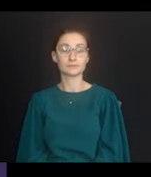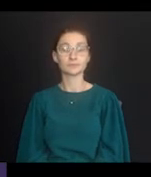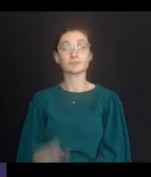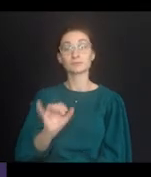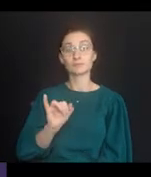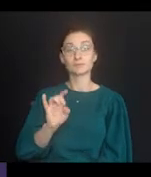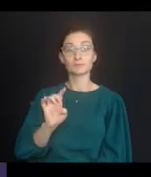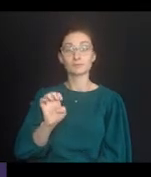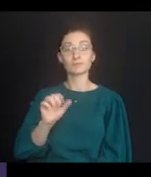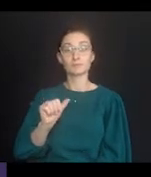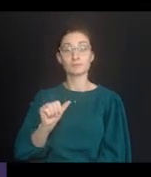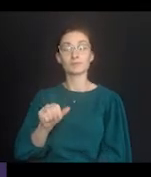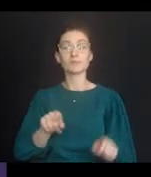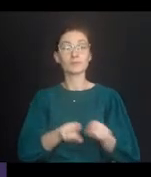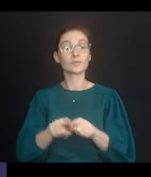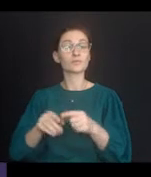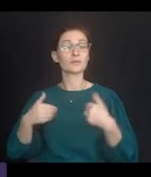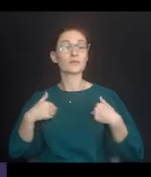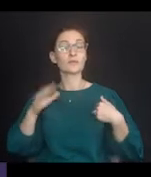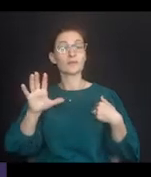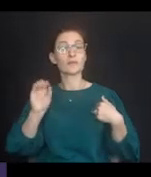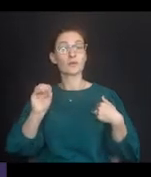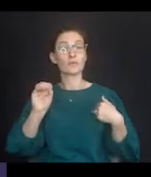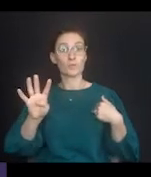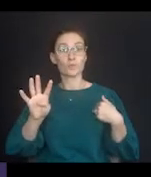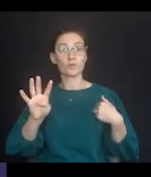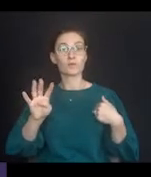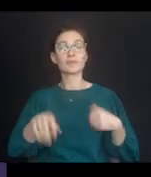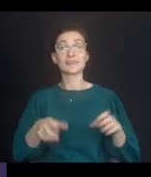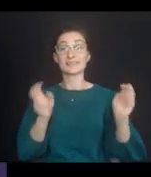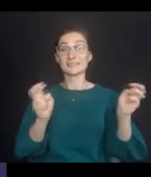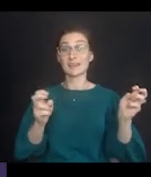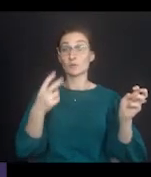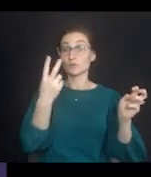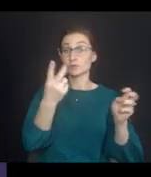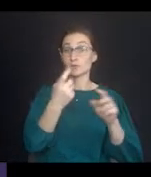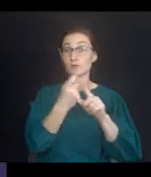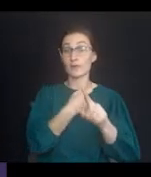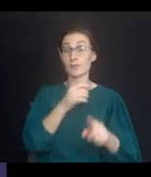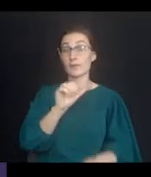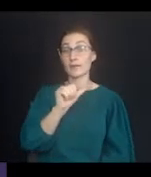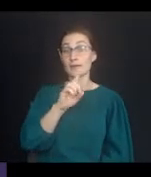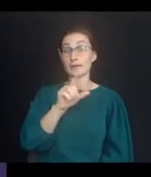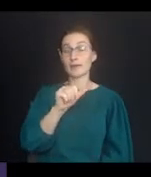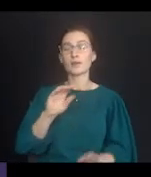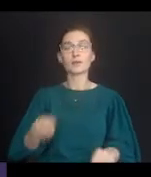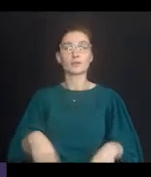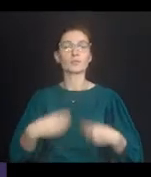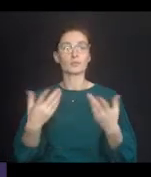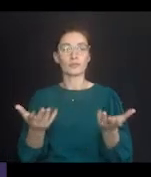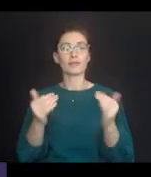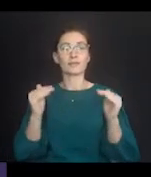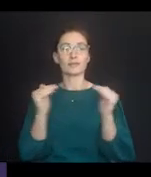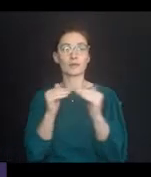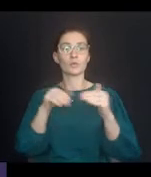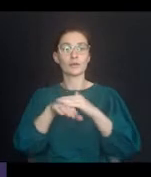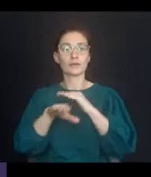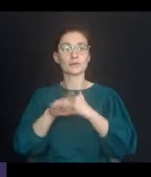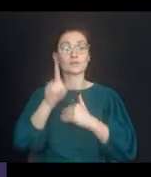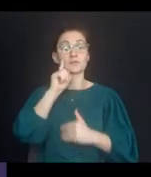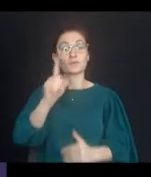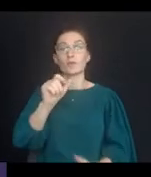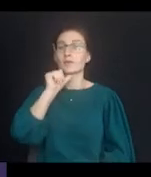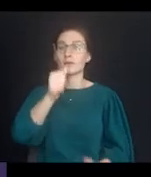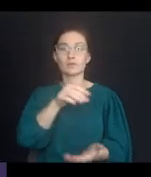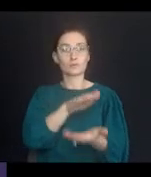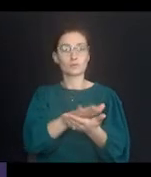In addition to the IDEA, Section 504 and Title II of the ADA provide for equal access to non-academic